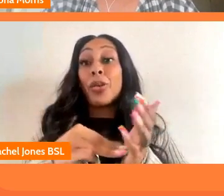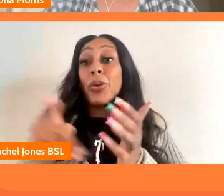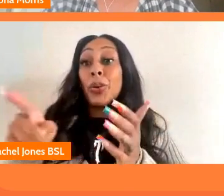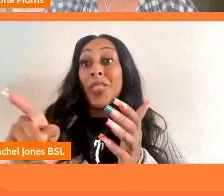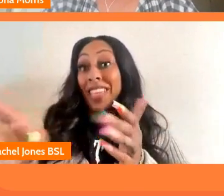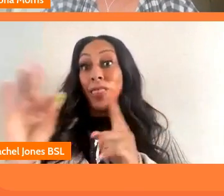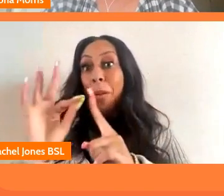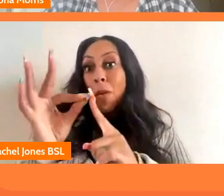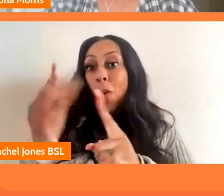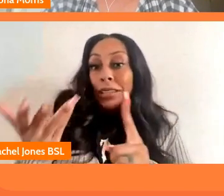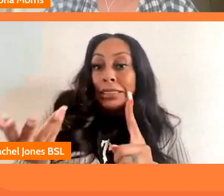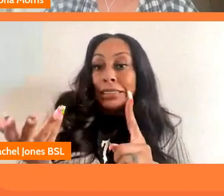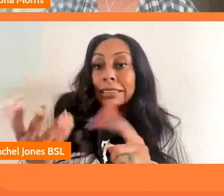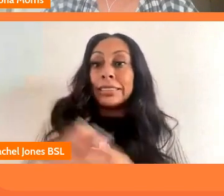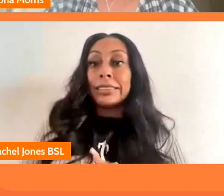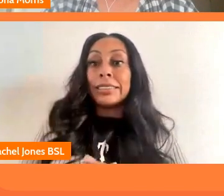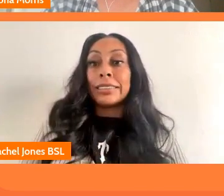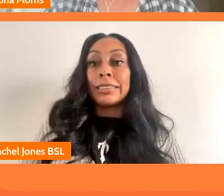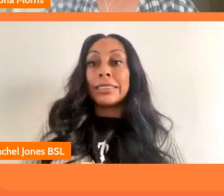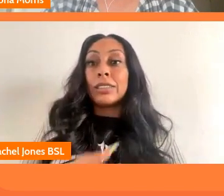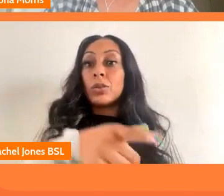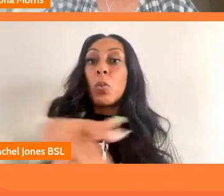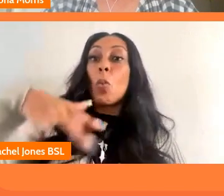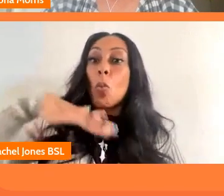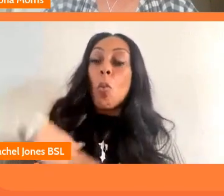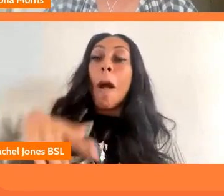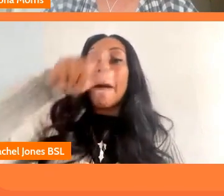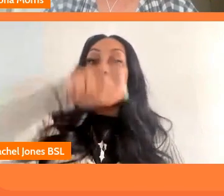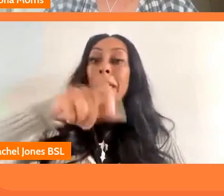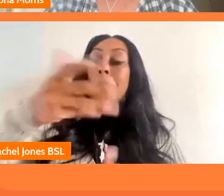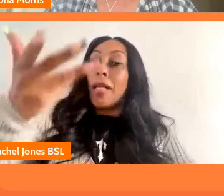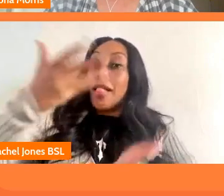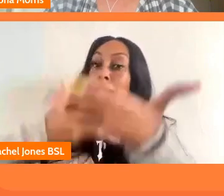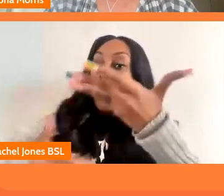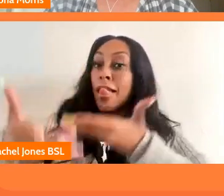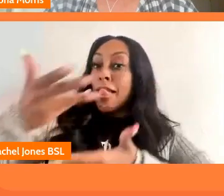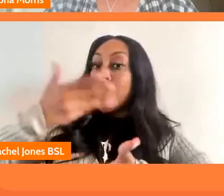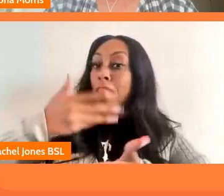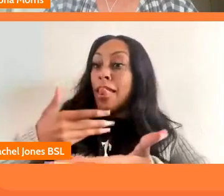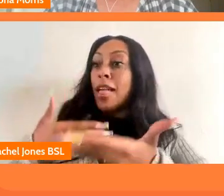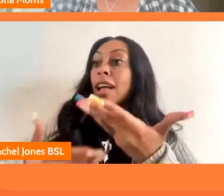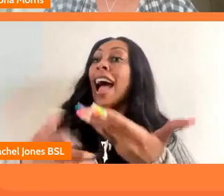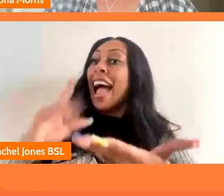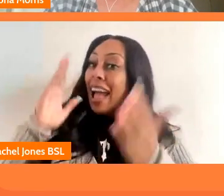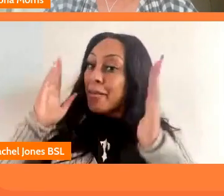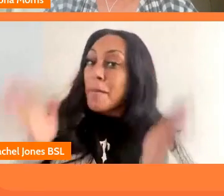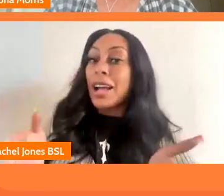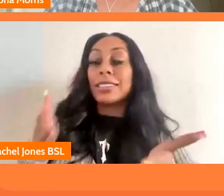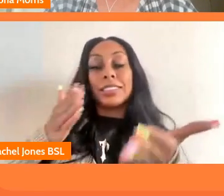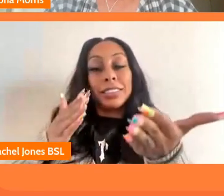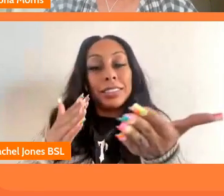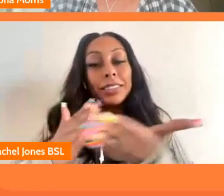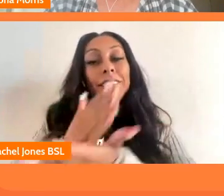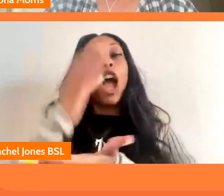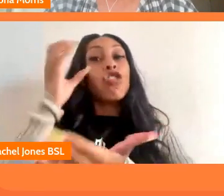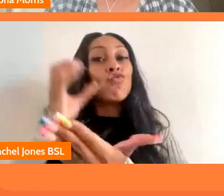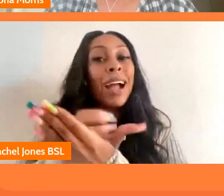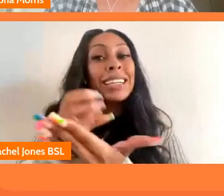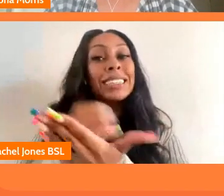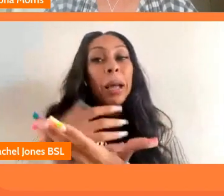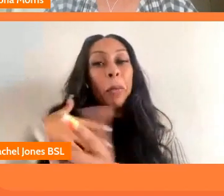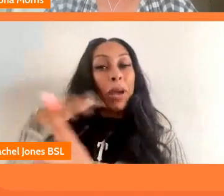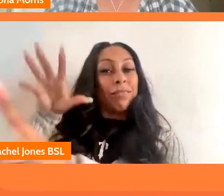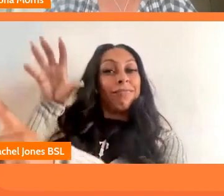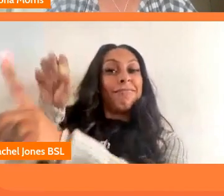point isn't it really you know if you want people to tell their stories then they've got to be authentic and credible and i think particularly on television we can all spot in